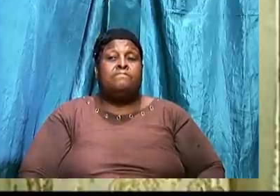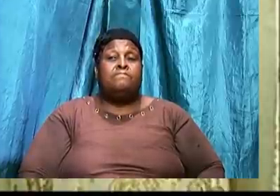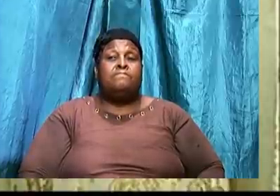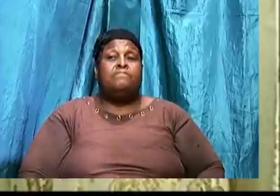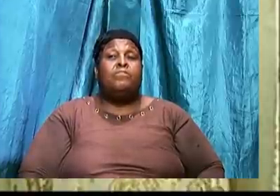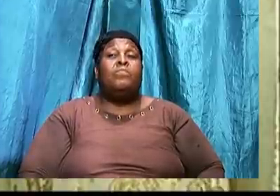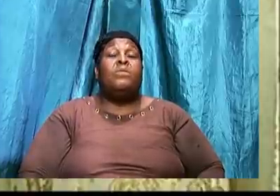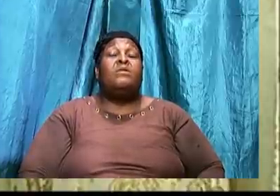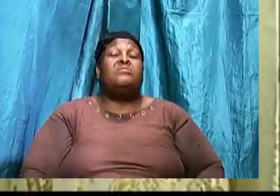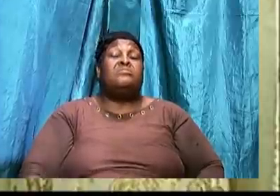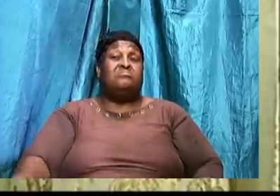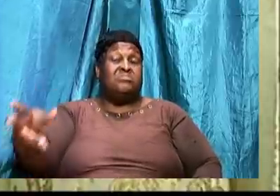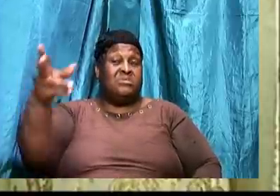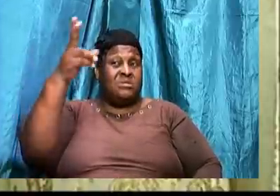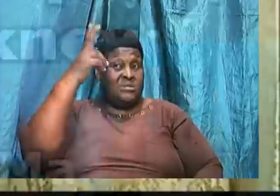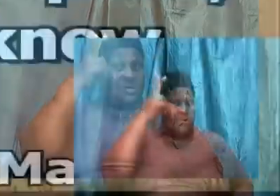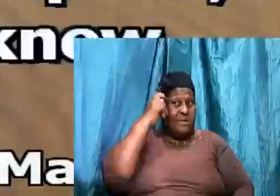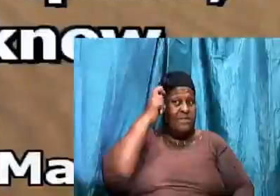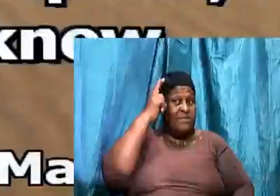So they knew him.